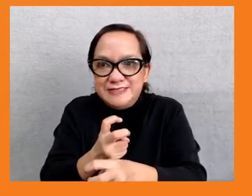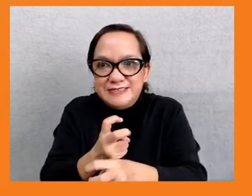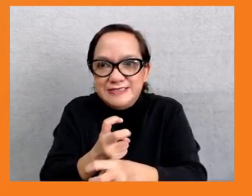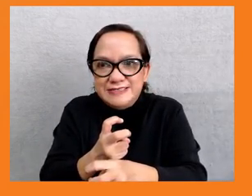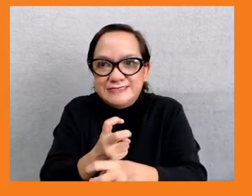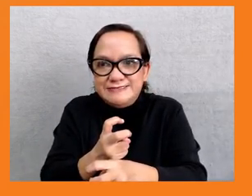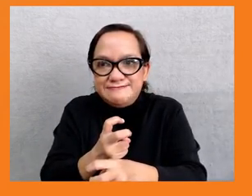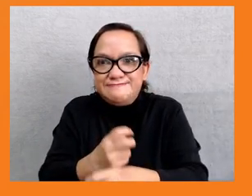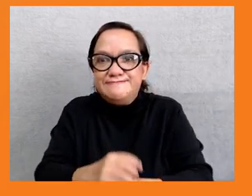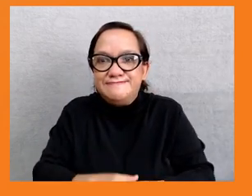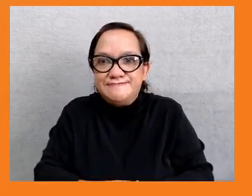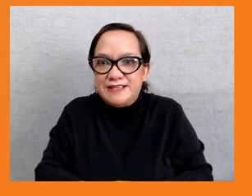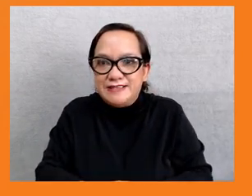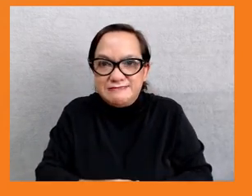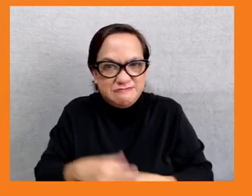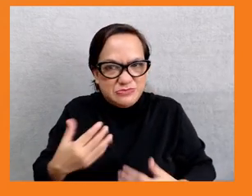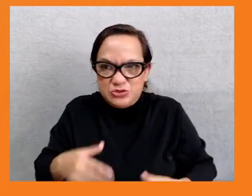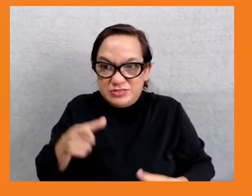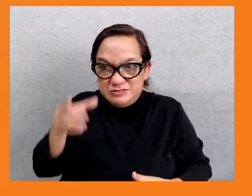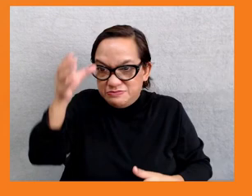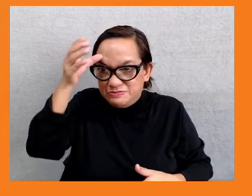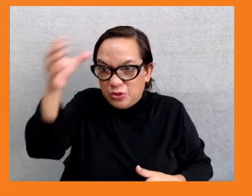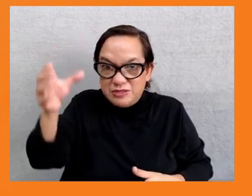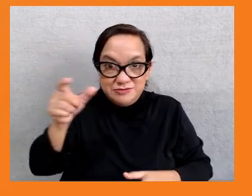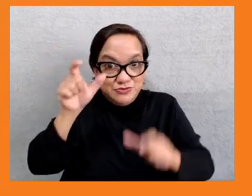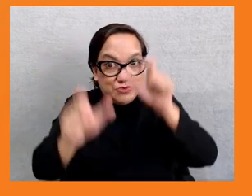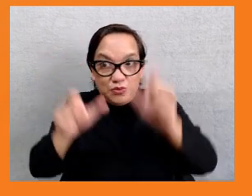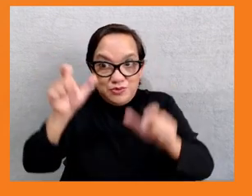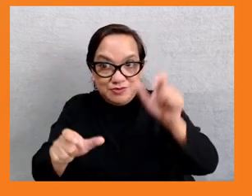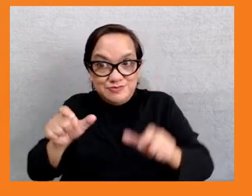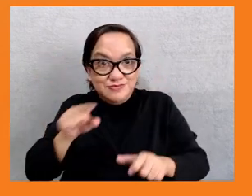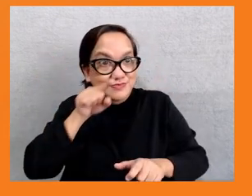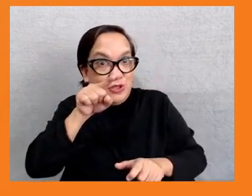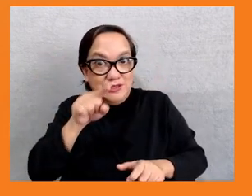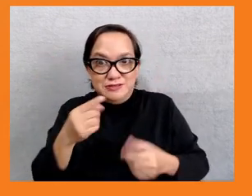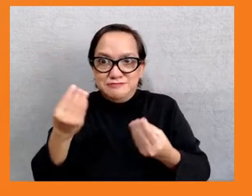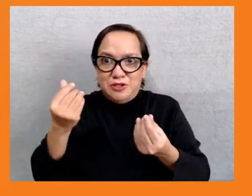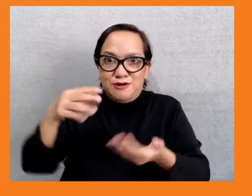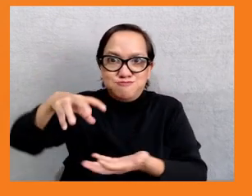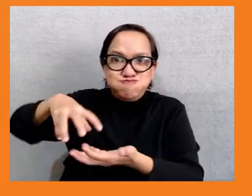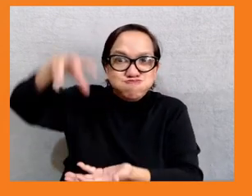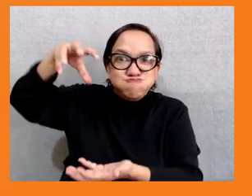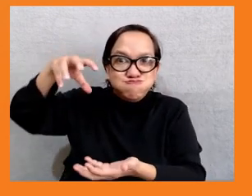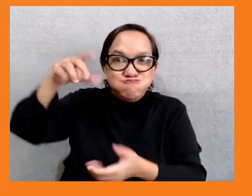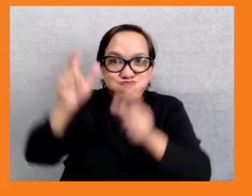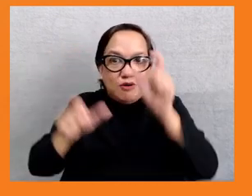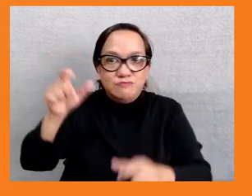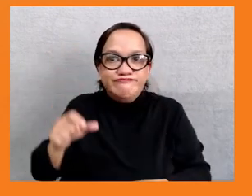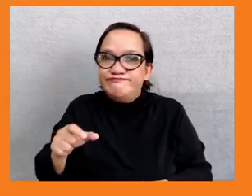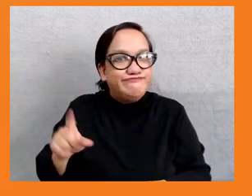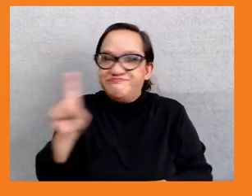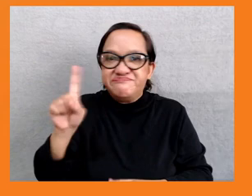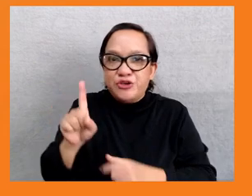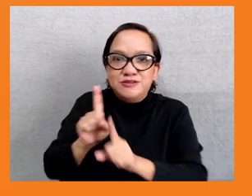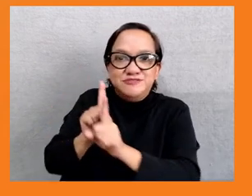elites. But what there's been since then is a huge amount of analysis of public opinion across the world showing and it's no